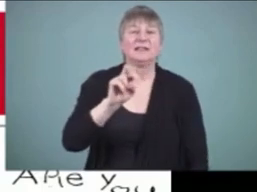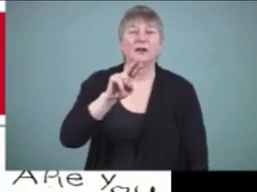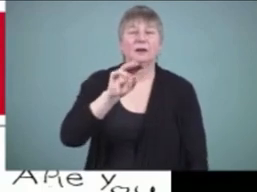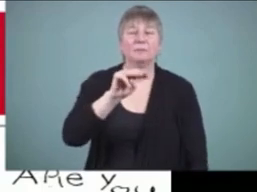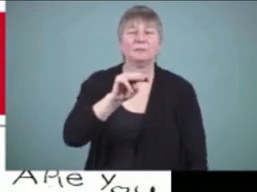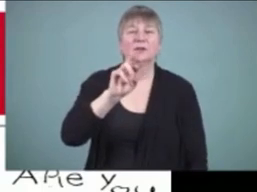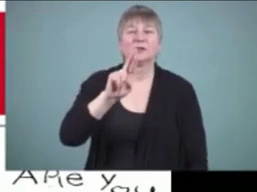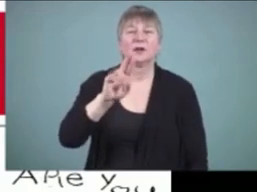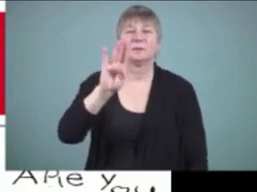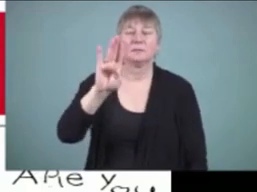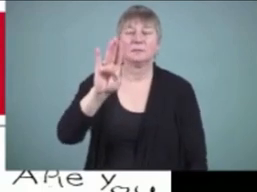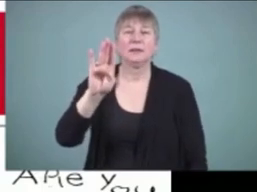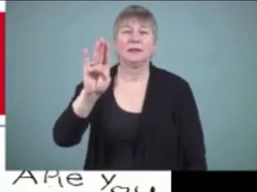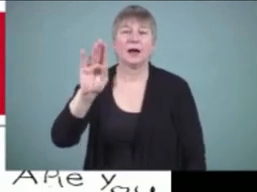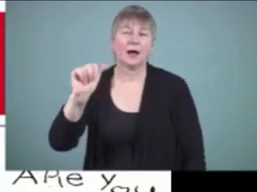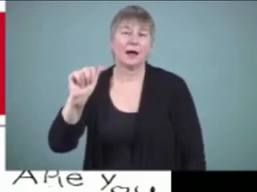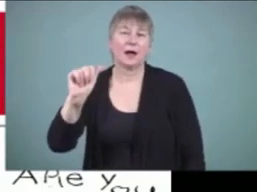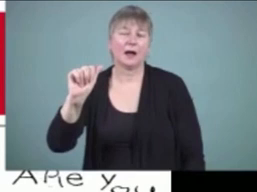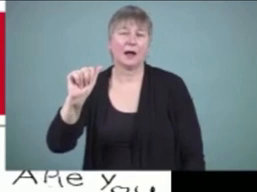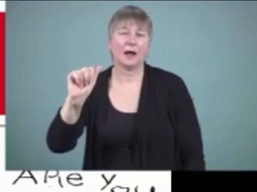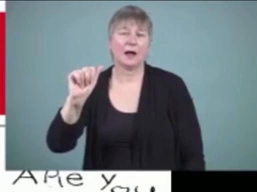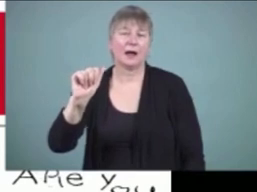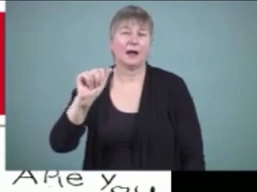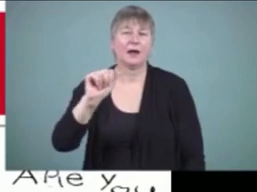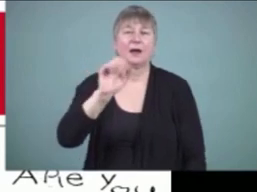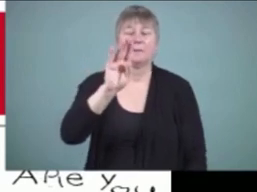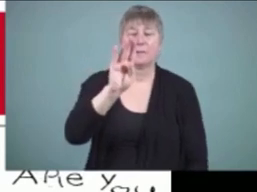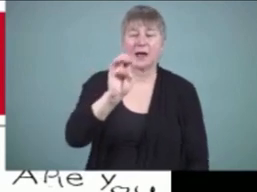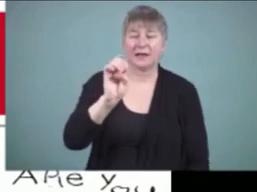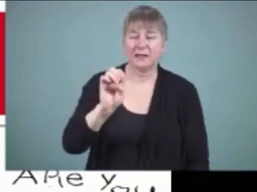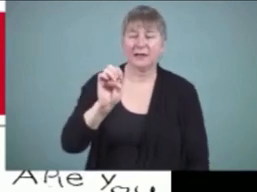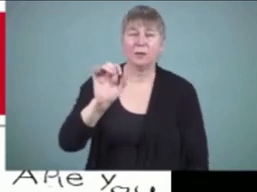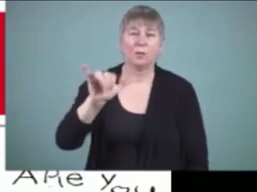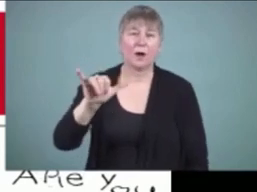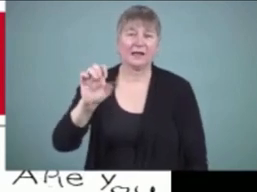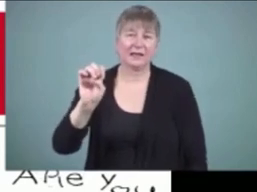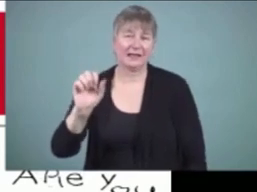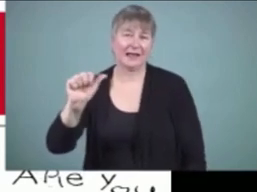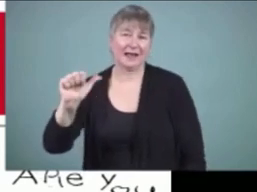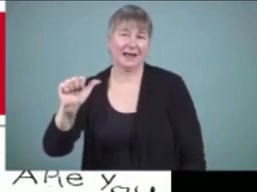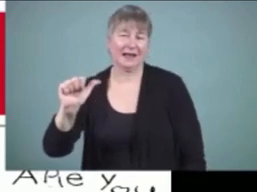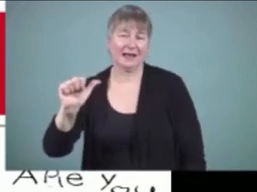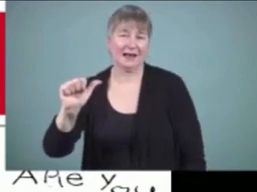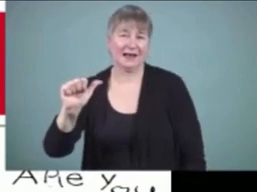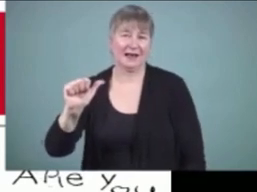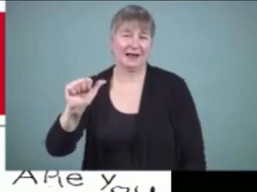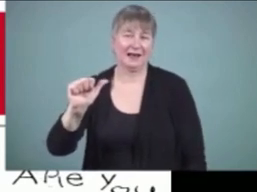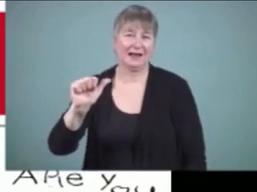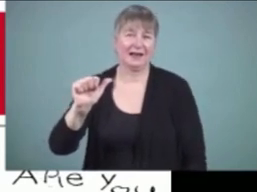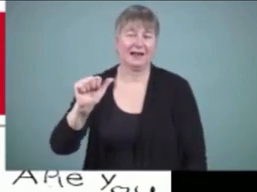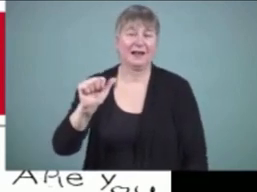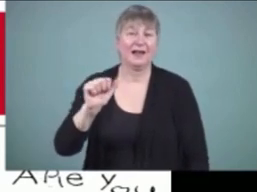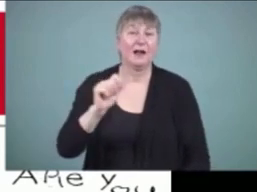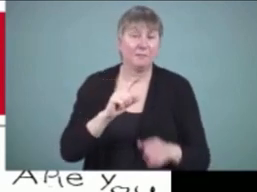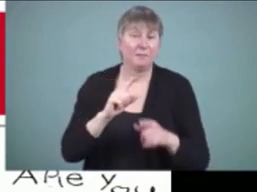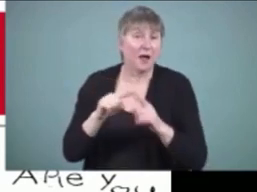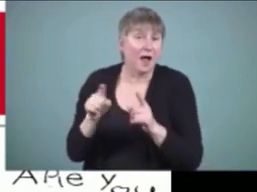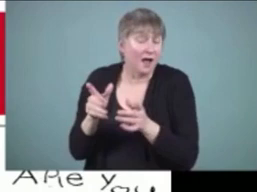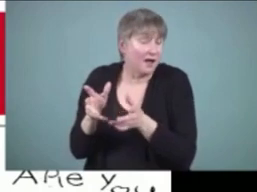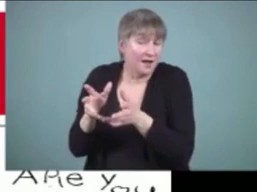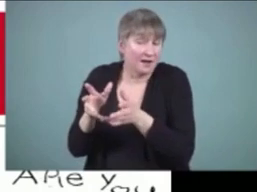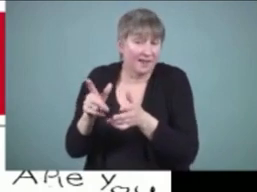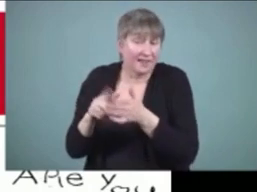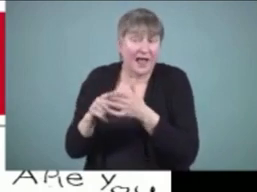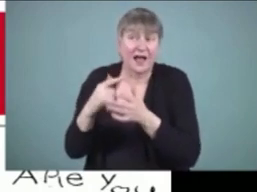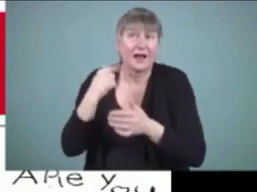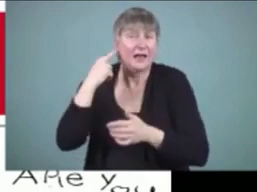dear mr b-a b-e-y-e-a is how it's spelled but in invented spelling you're writing down what